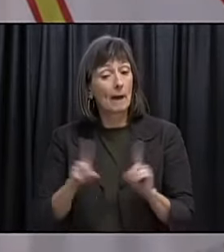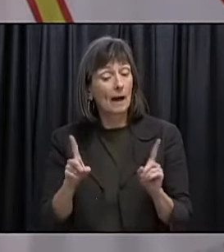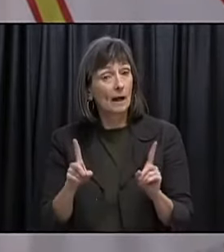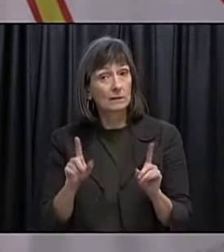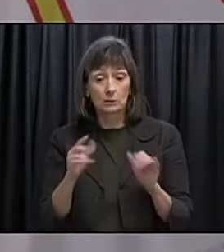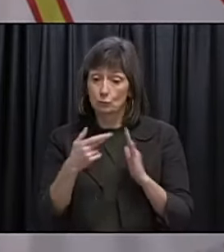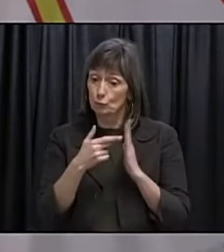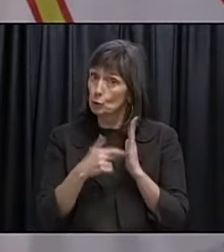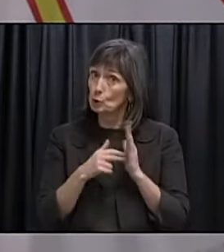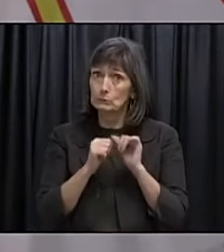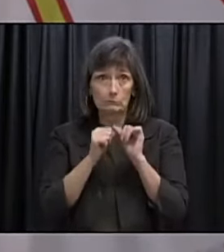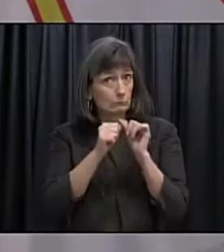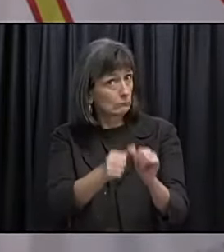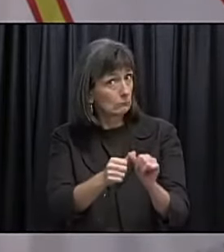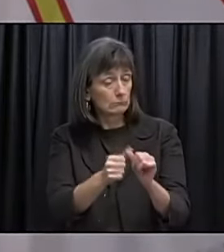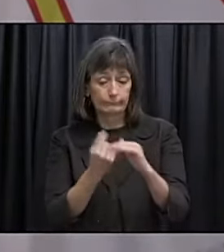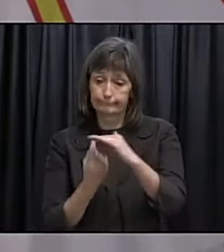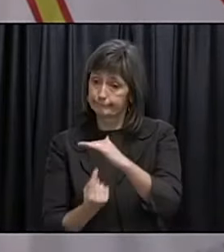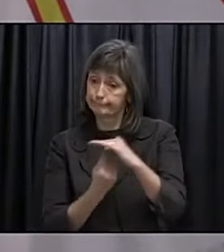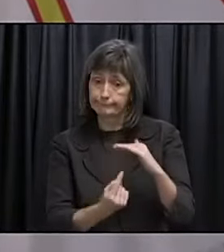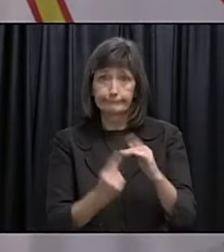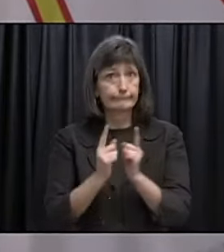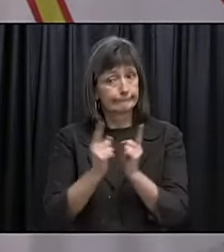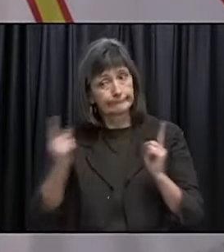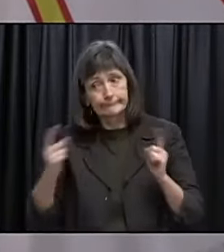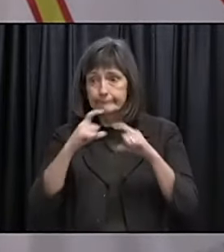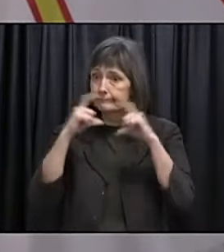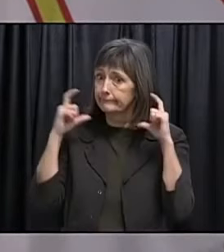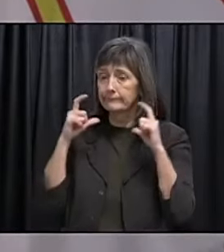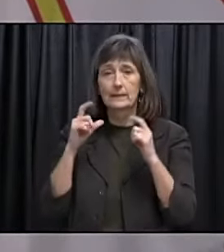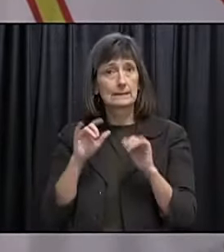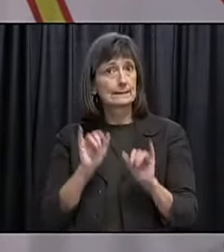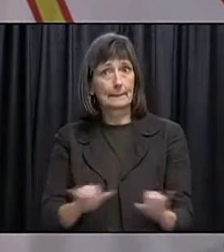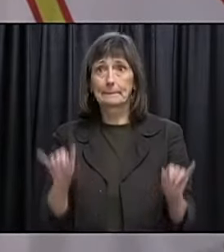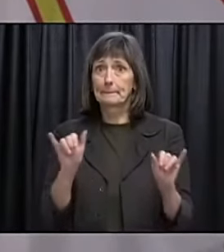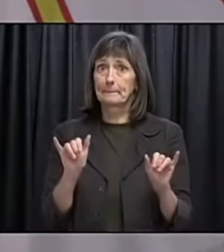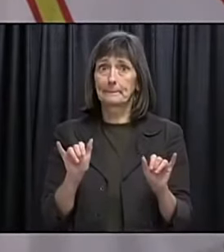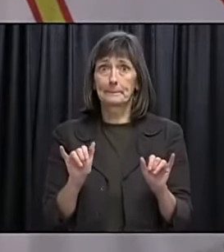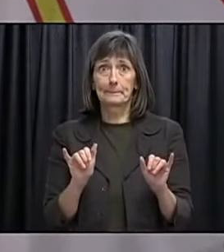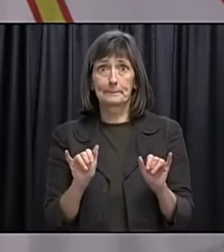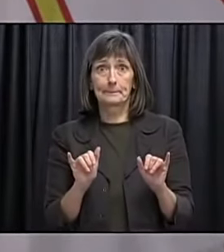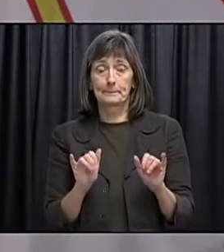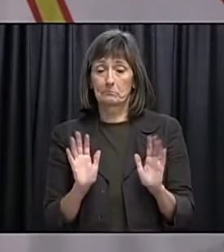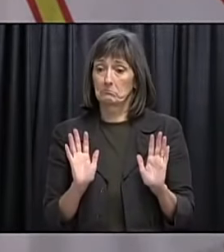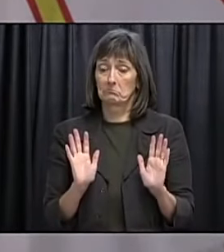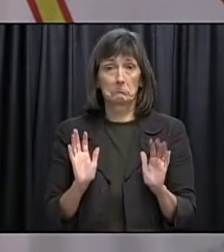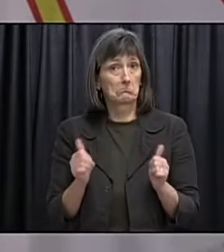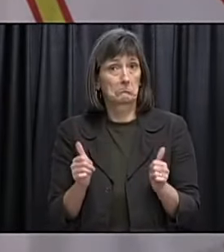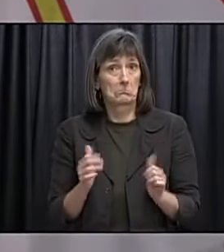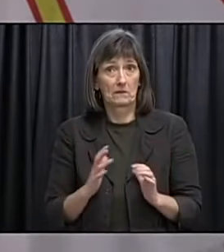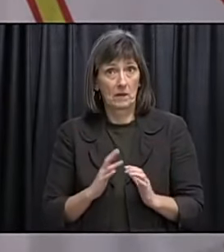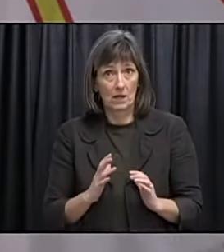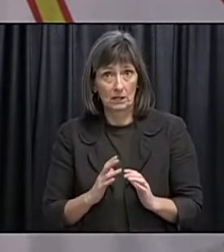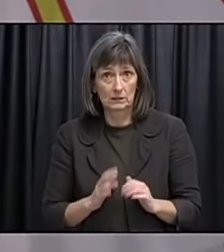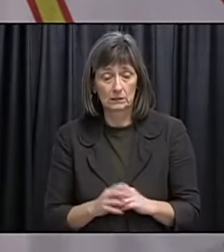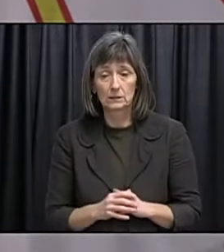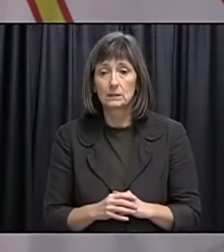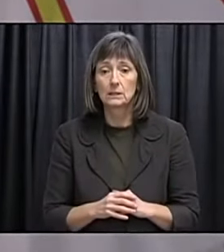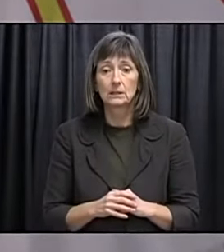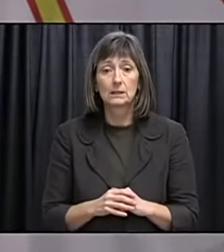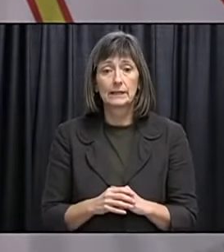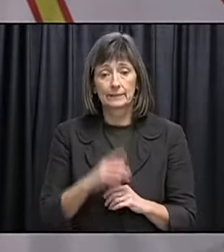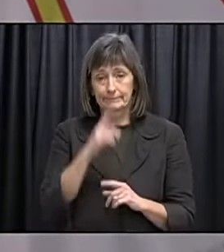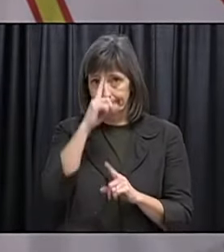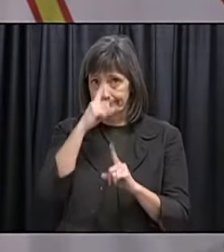we've been doing if people continue to um you know isolate when they when they come here um if people uh